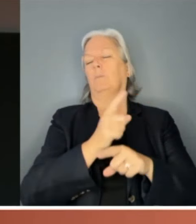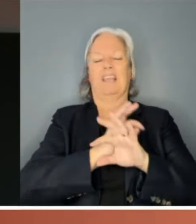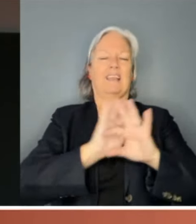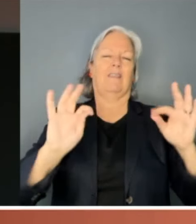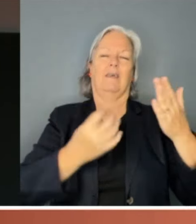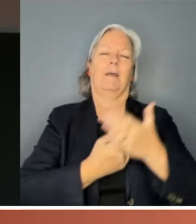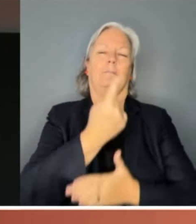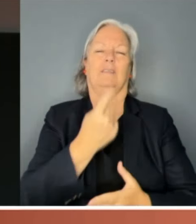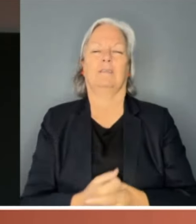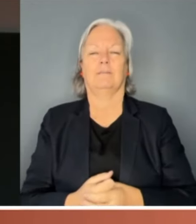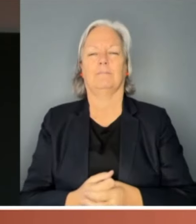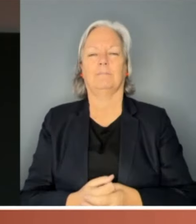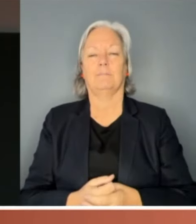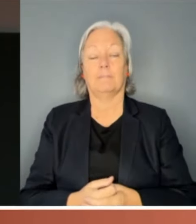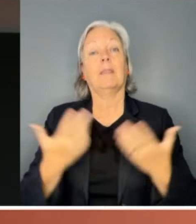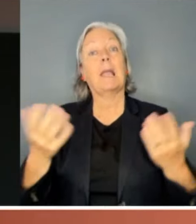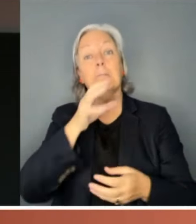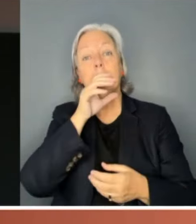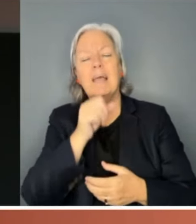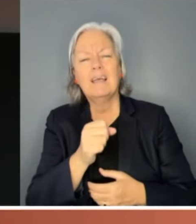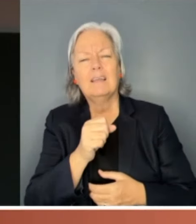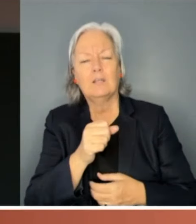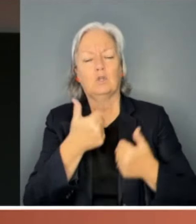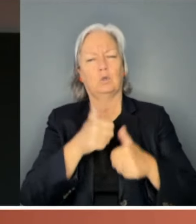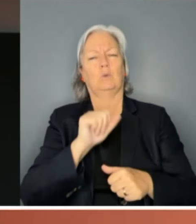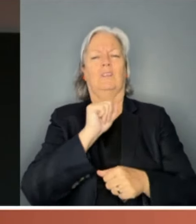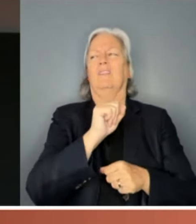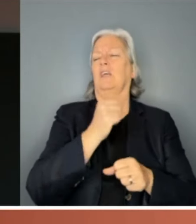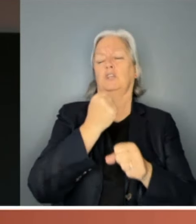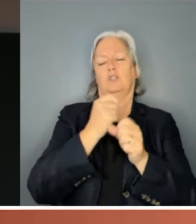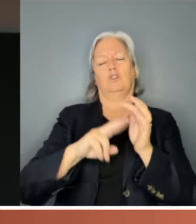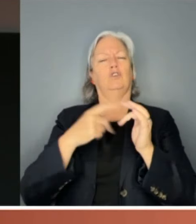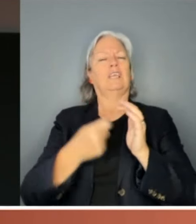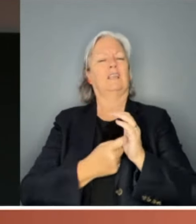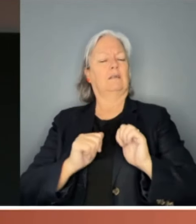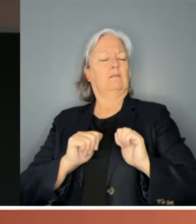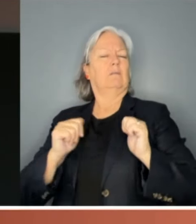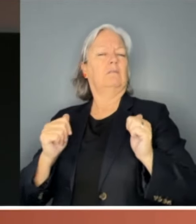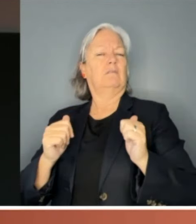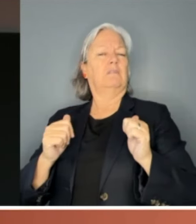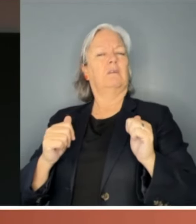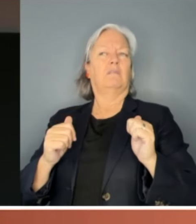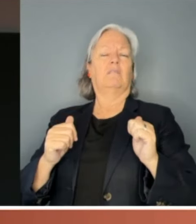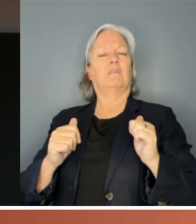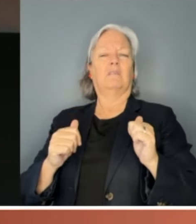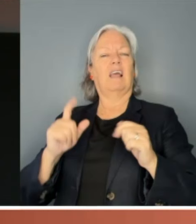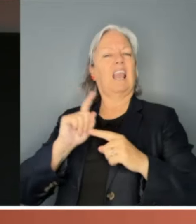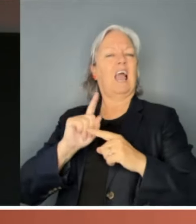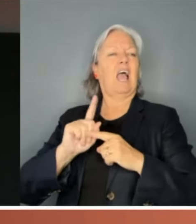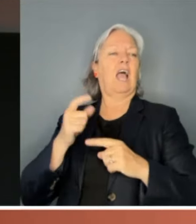We see men use their gender card like a masculinity membership swipe pass,